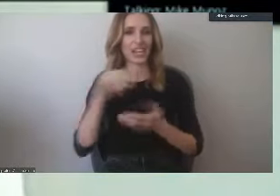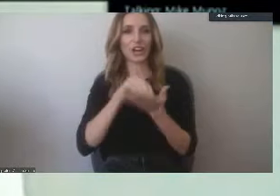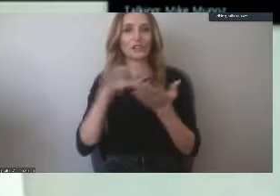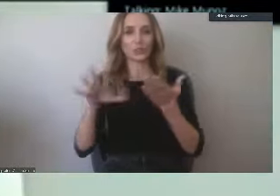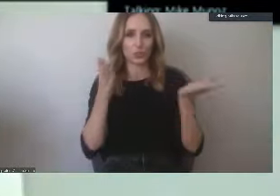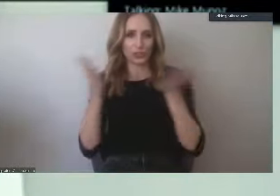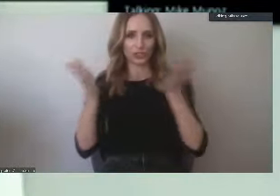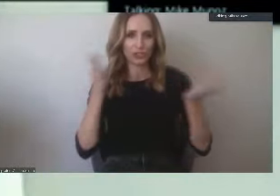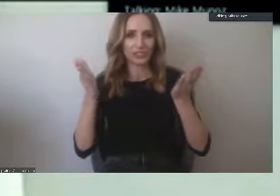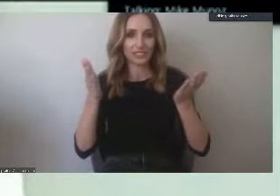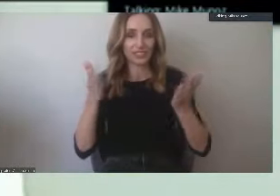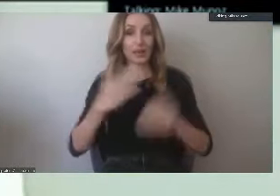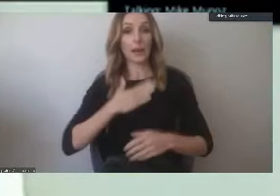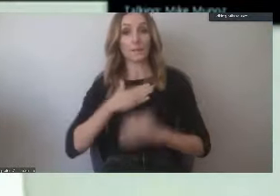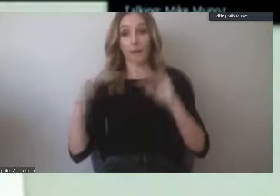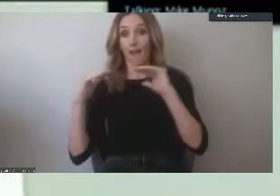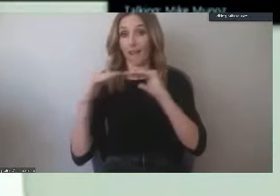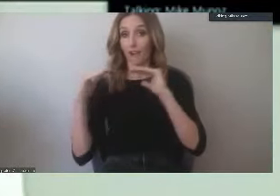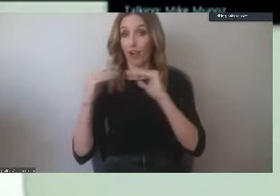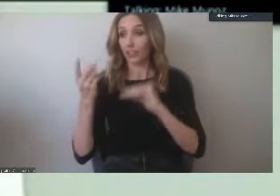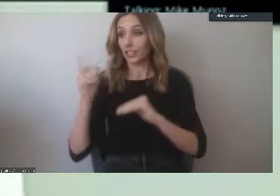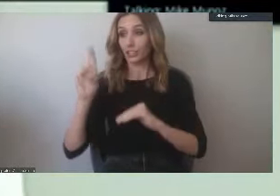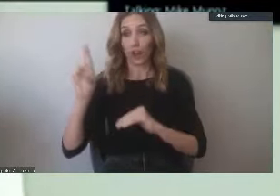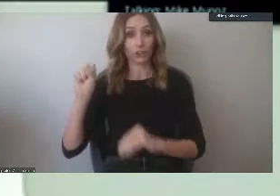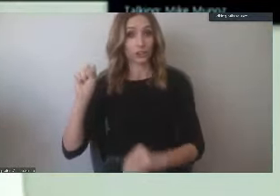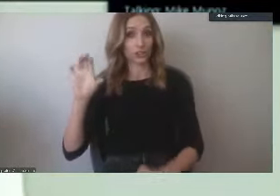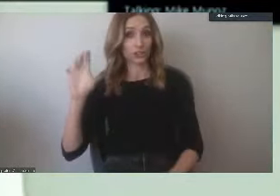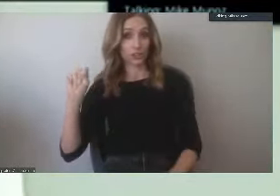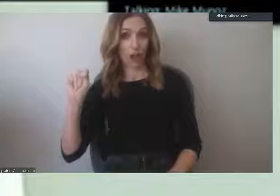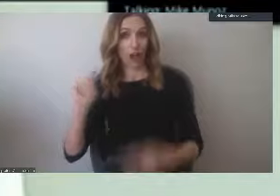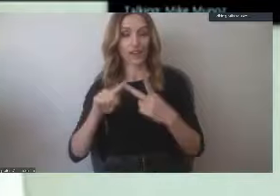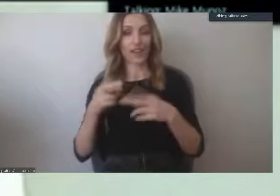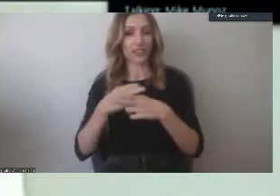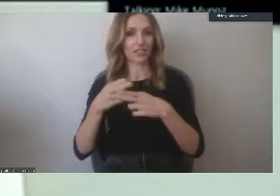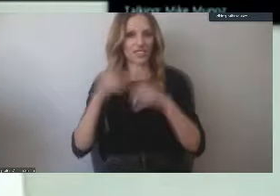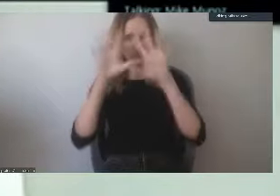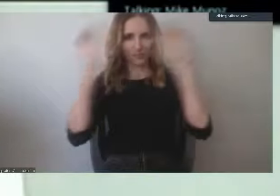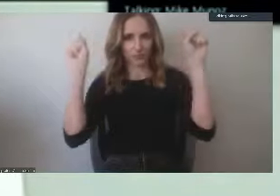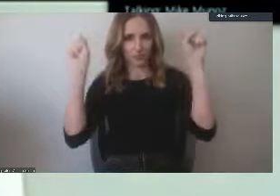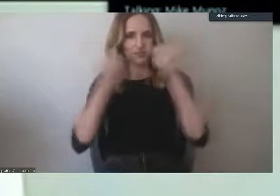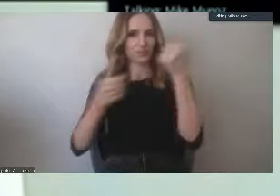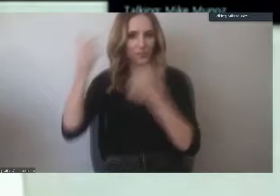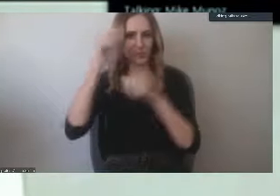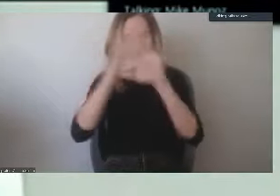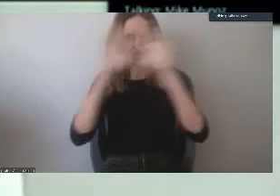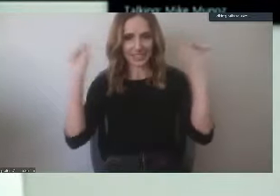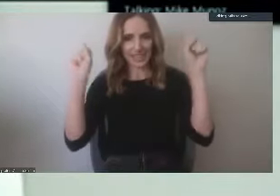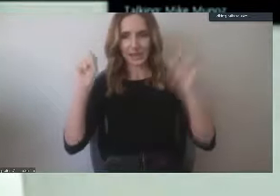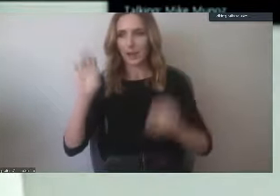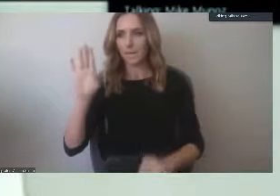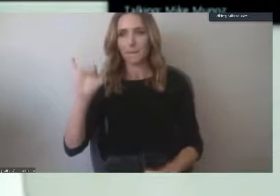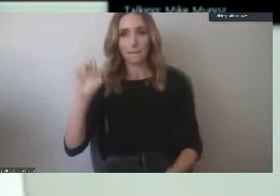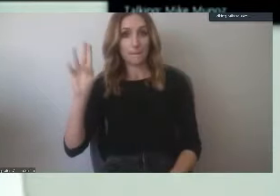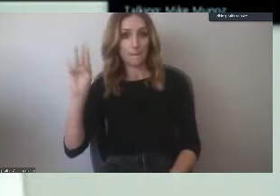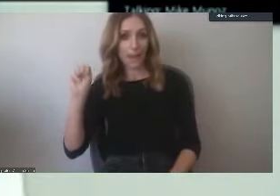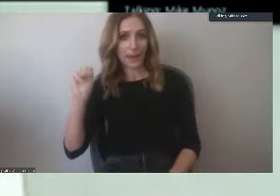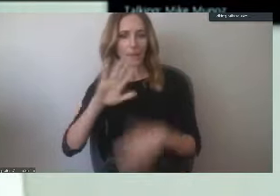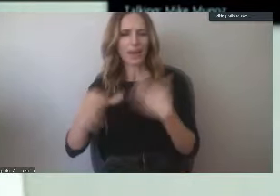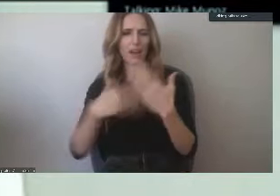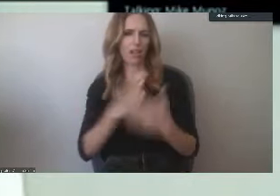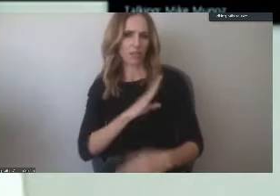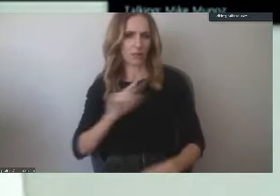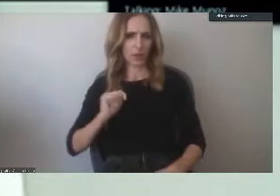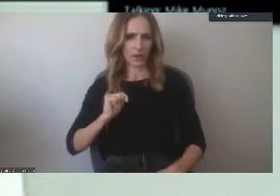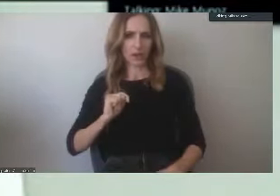Like my colleague, Dr. Scott, and our Superintendent President Bynum, and our Board President Malauulu, I just want to really extend